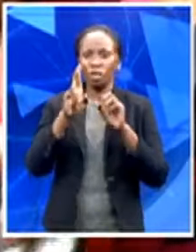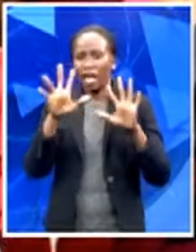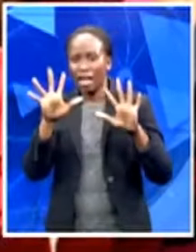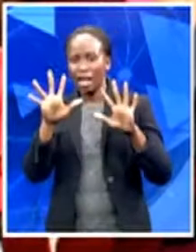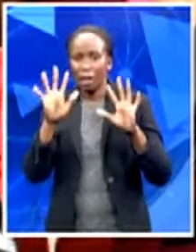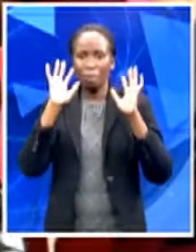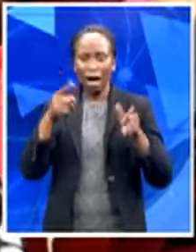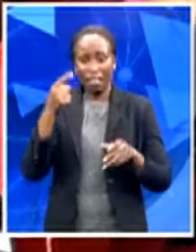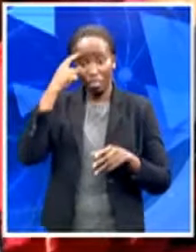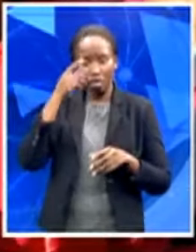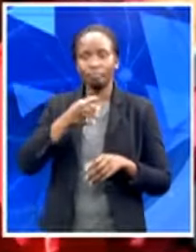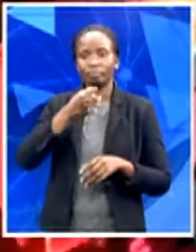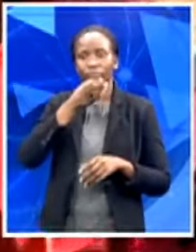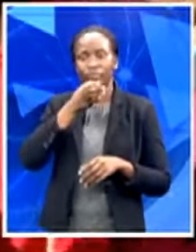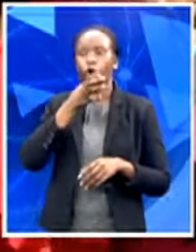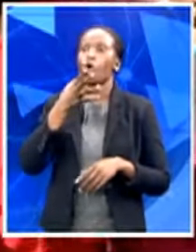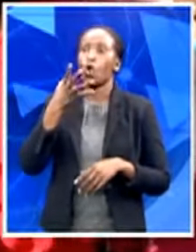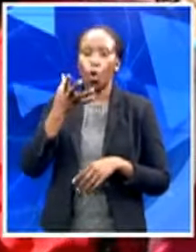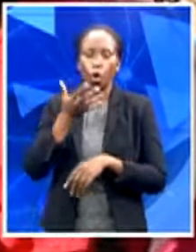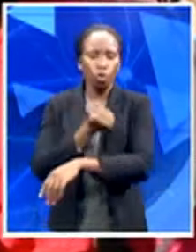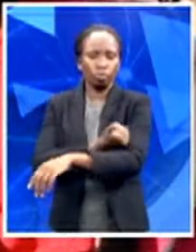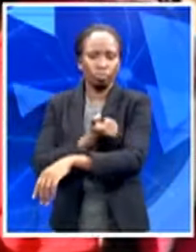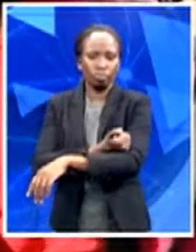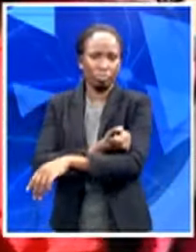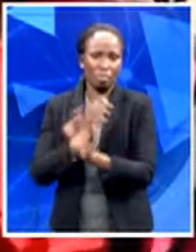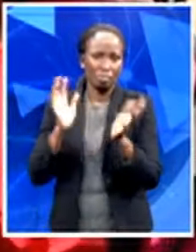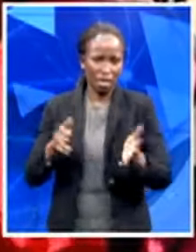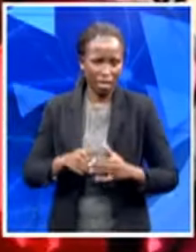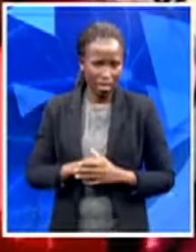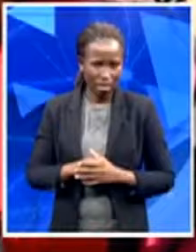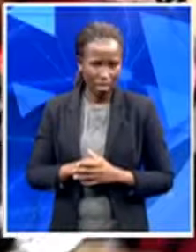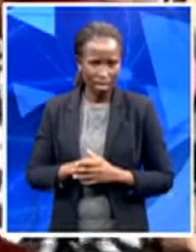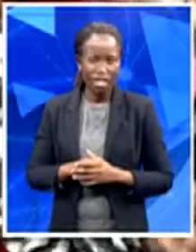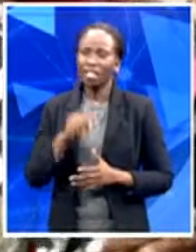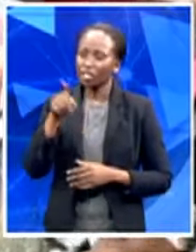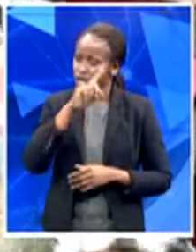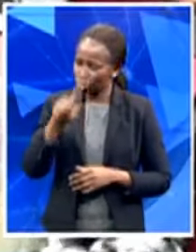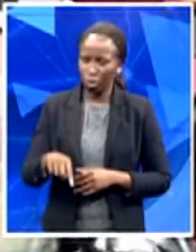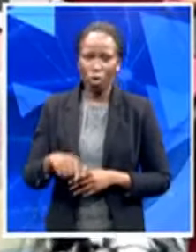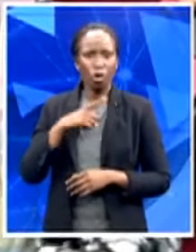It's wrong. These kids were never created to resort to drugs as a lifestyle.